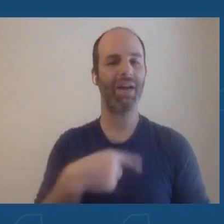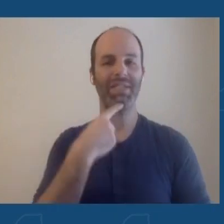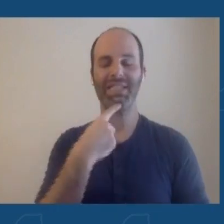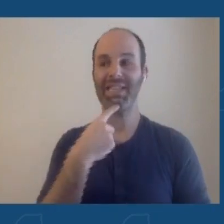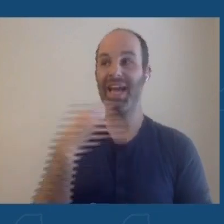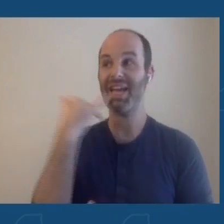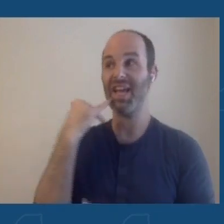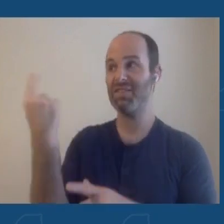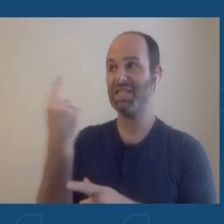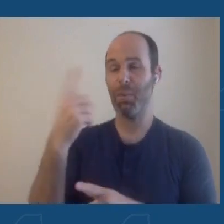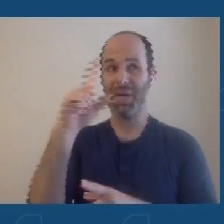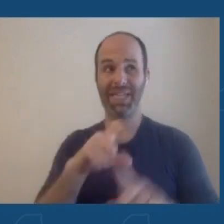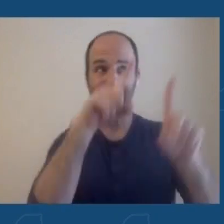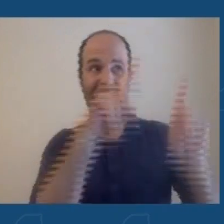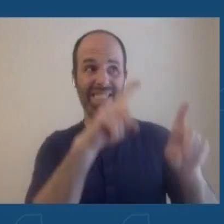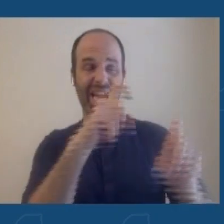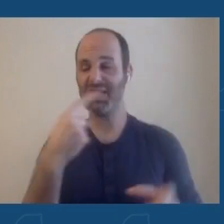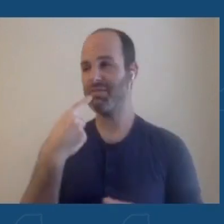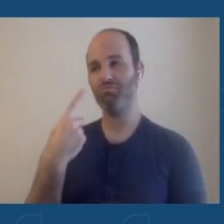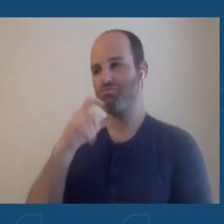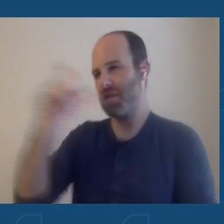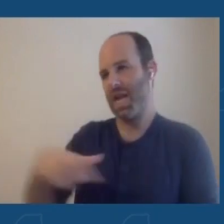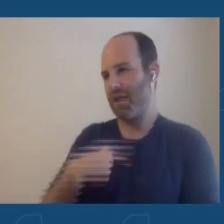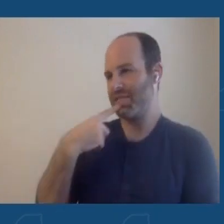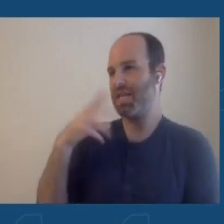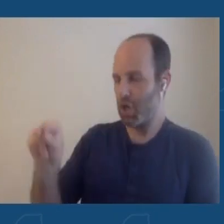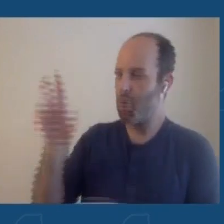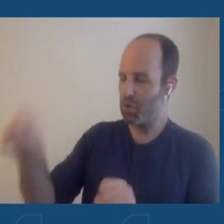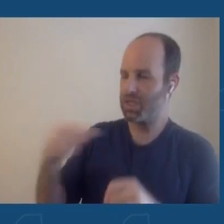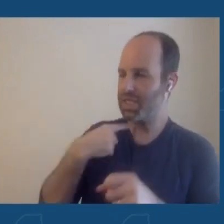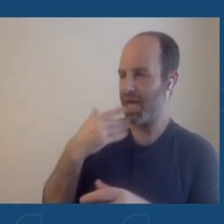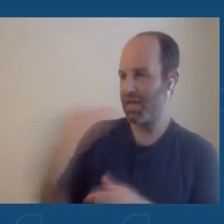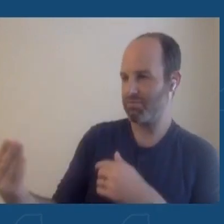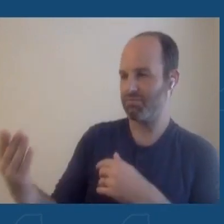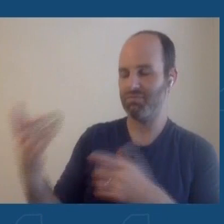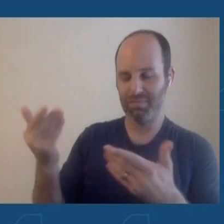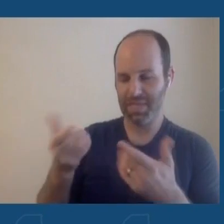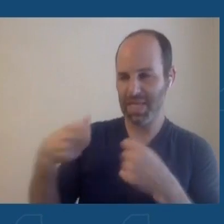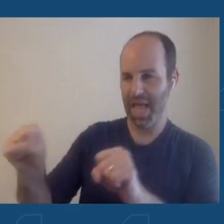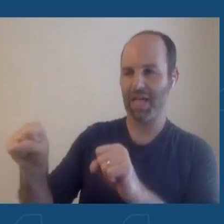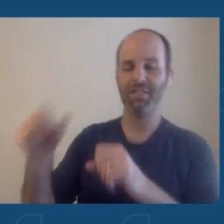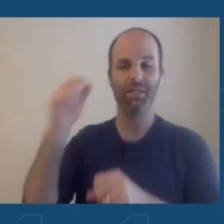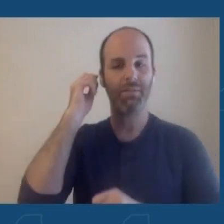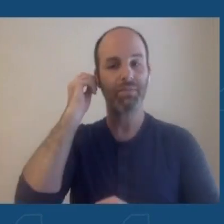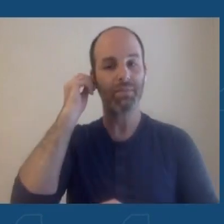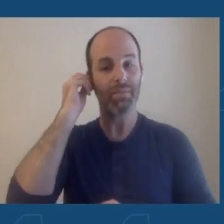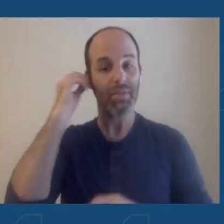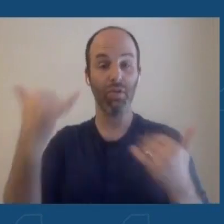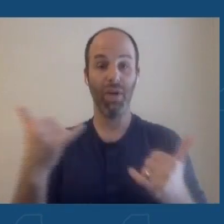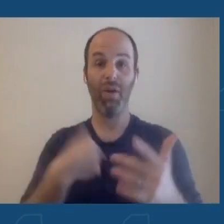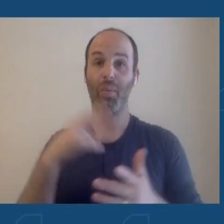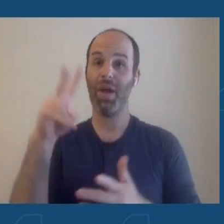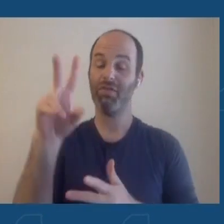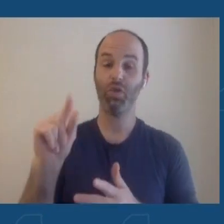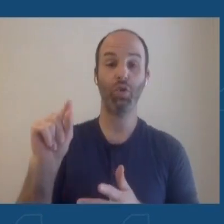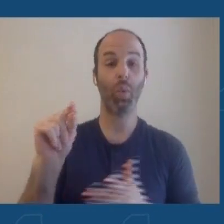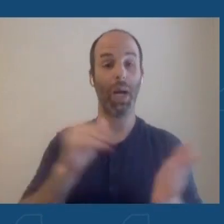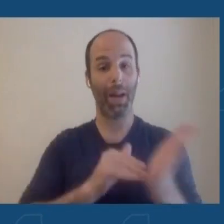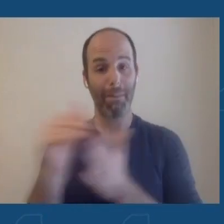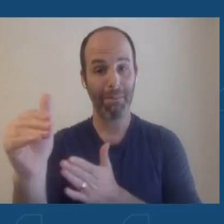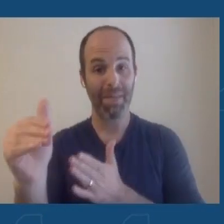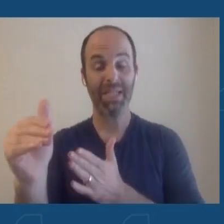done here in the state of New York. So right now we have a remaining stockpile of about 20 million, and that's dedicated toward our fall effort